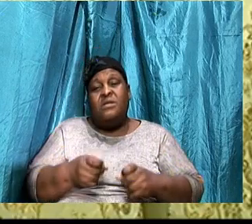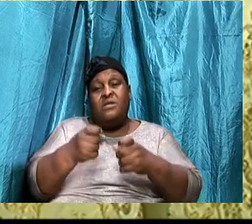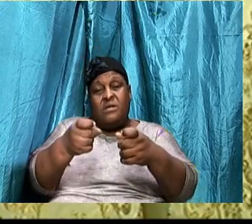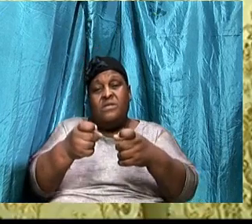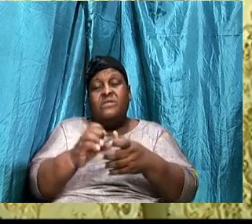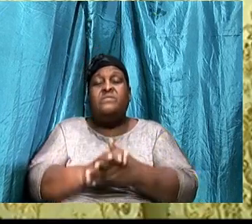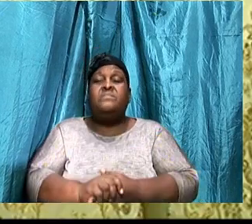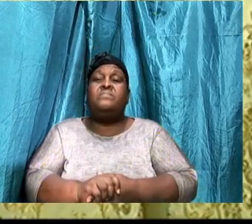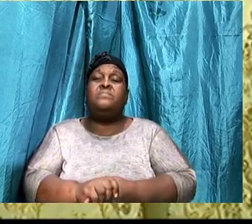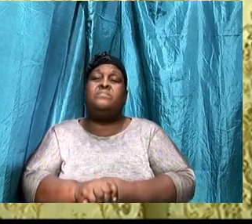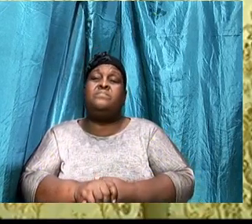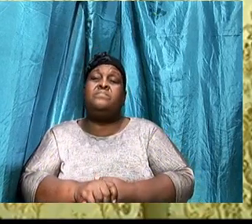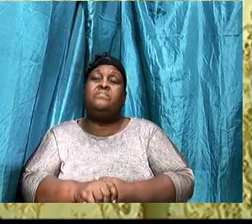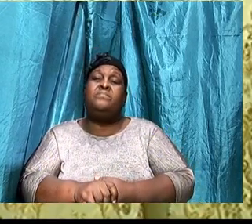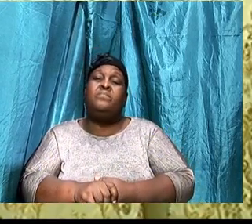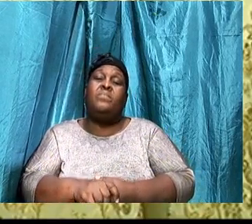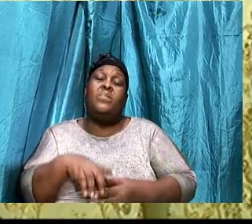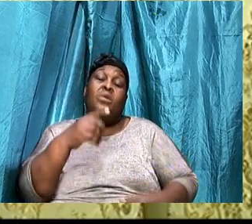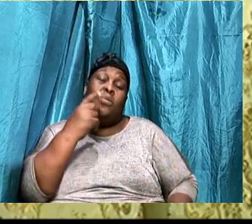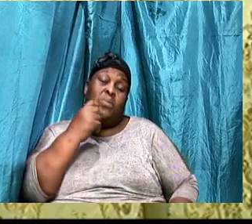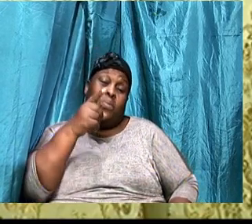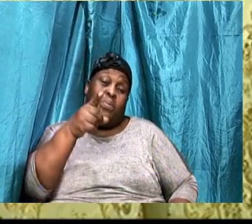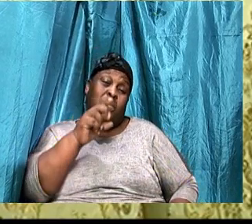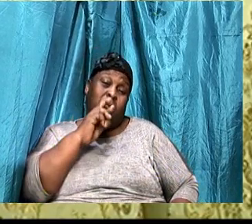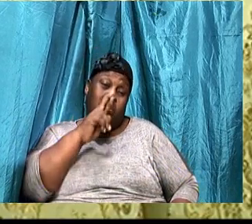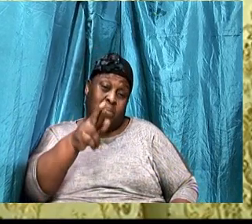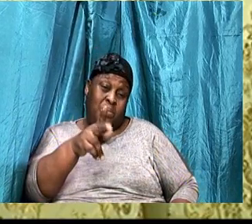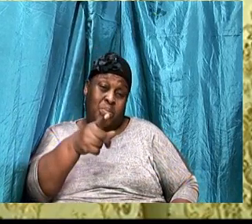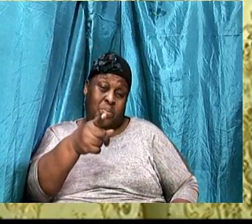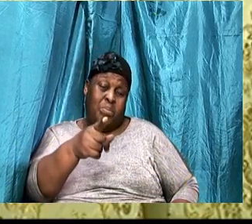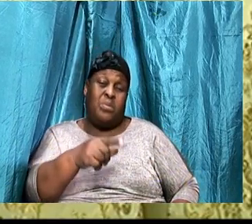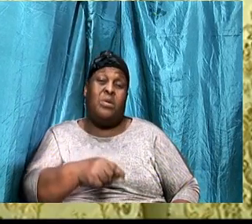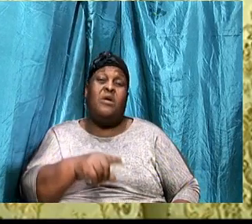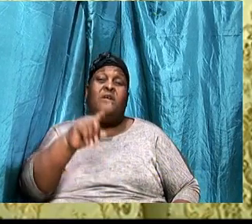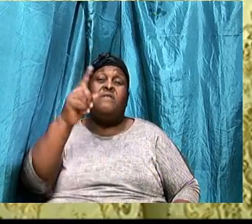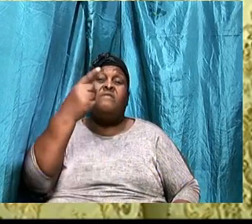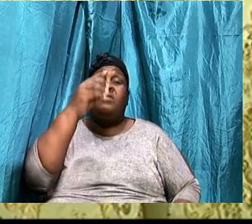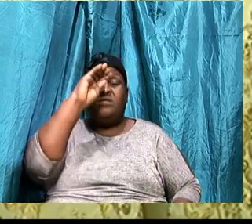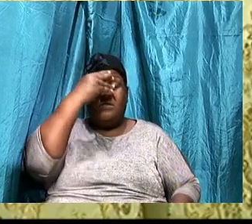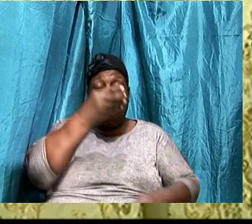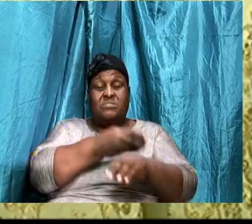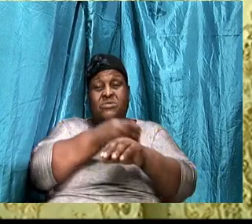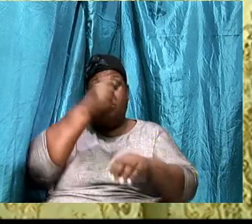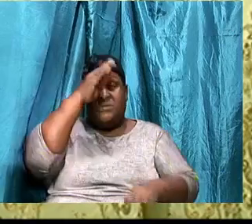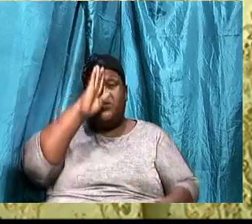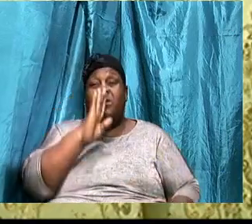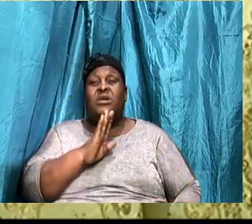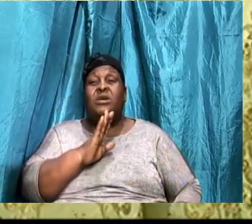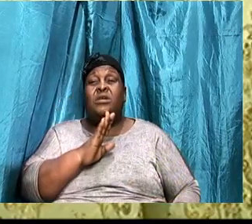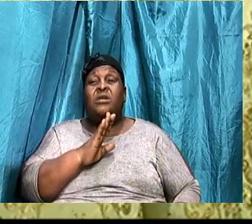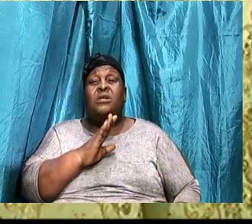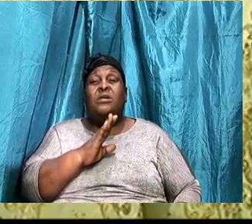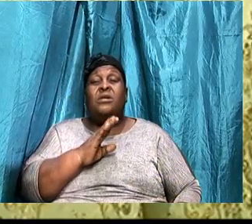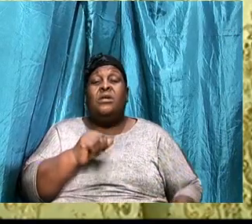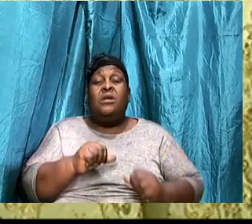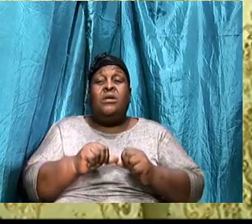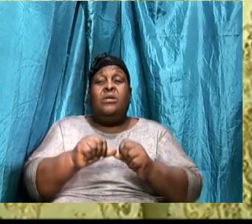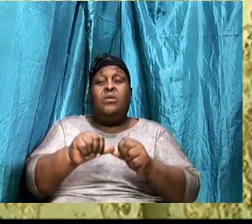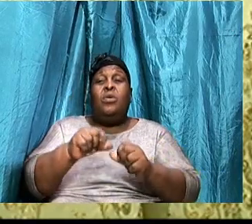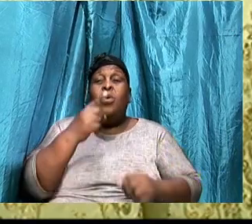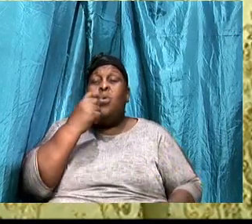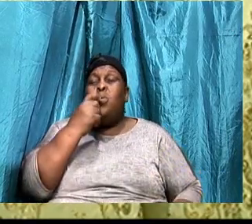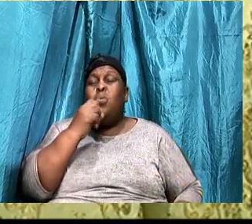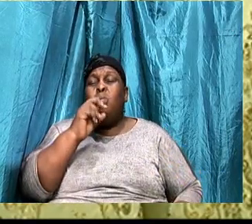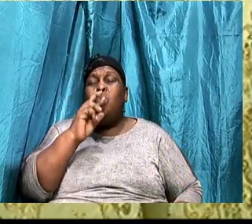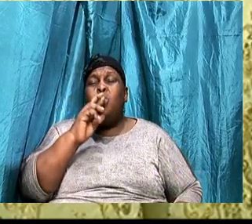So, who are you? You are firstly the son of God. We went on and we said, who are you?